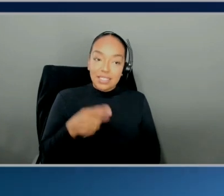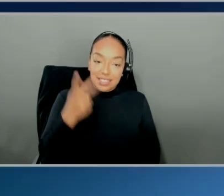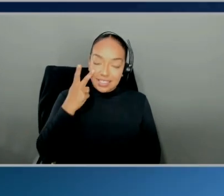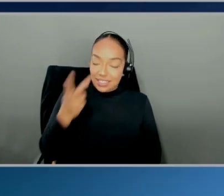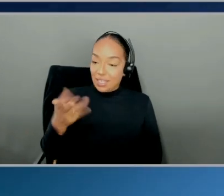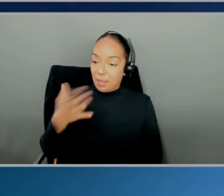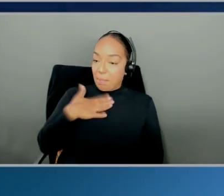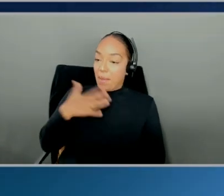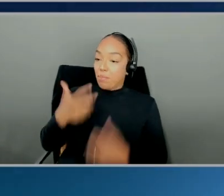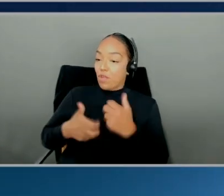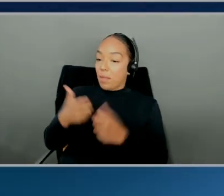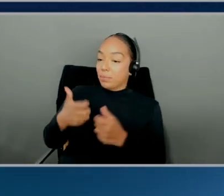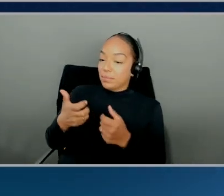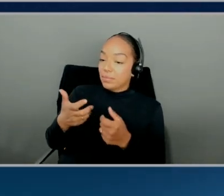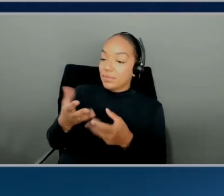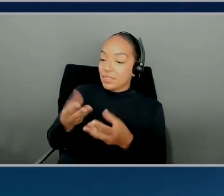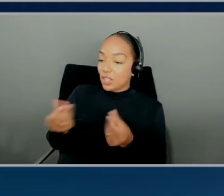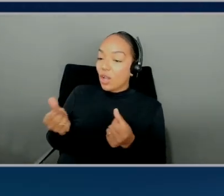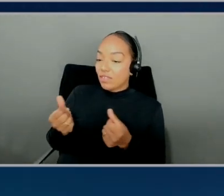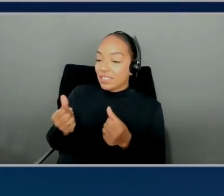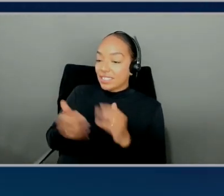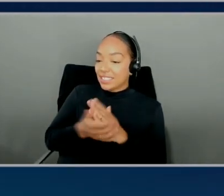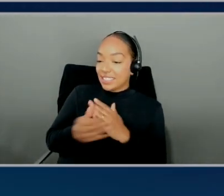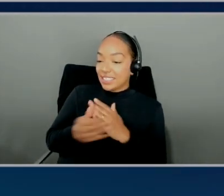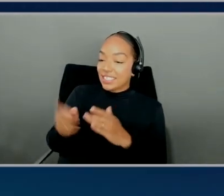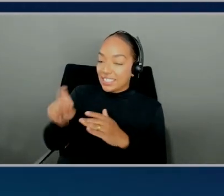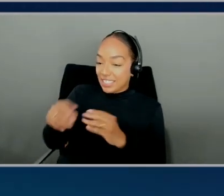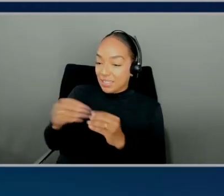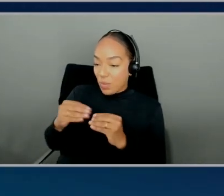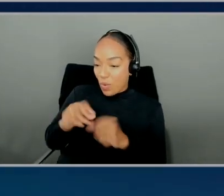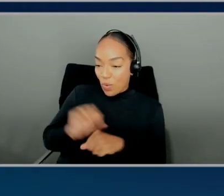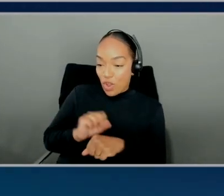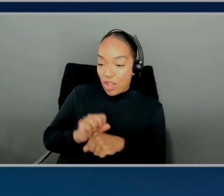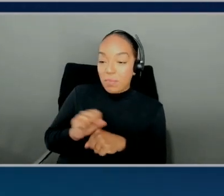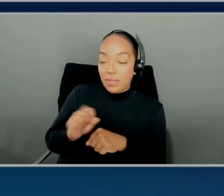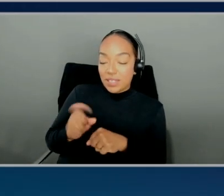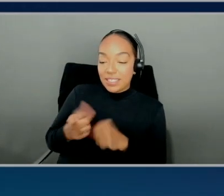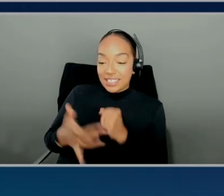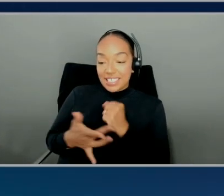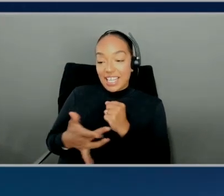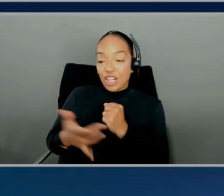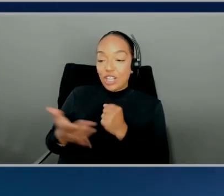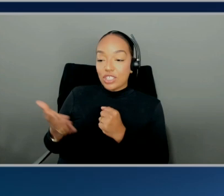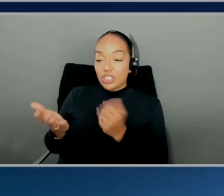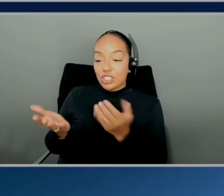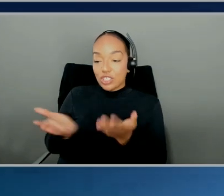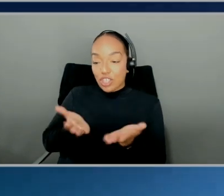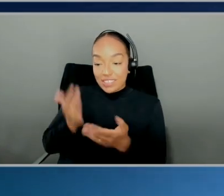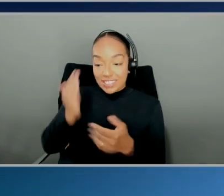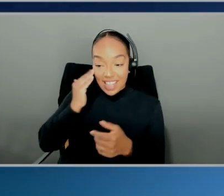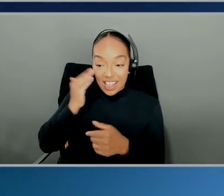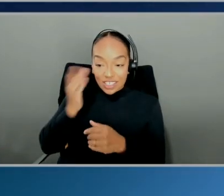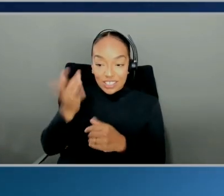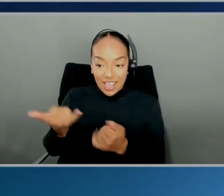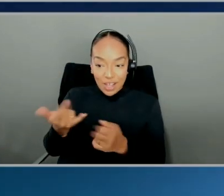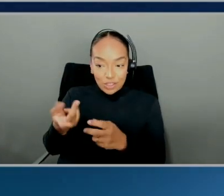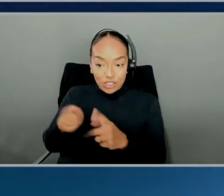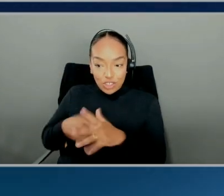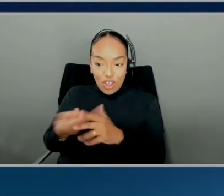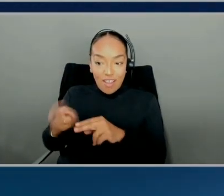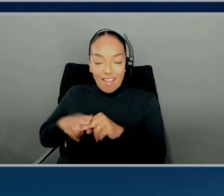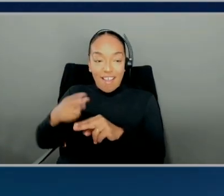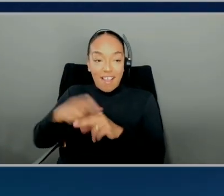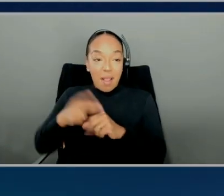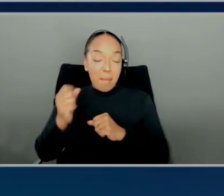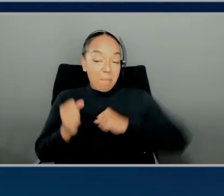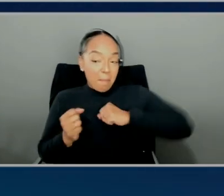well, my problem solving still needs some work. But customer focus, technical knowledge, we're moving on up in the world. Can I get an elbow pump? Yeah. Double elbow